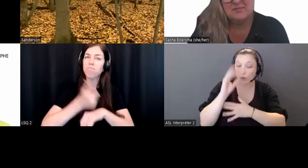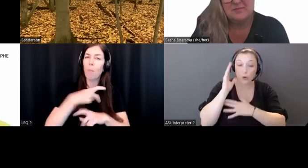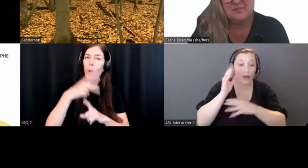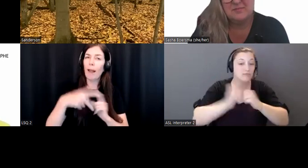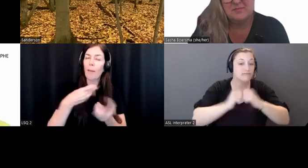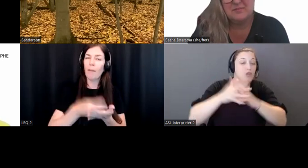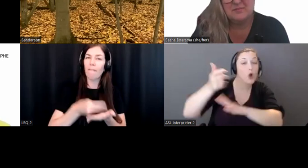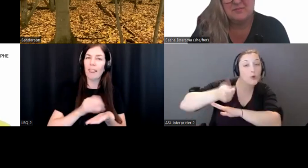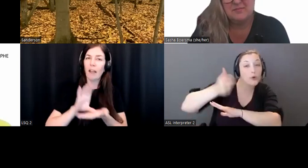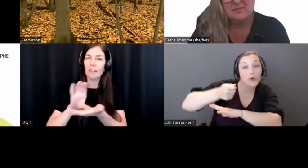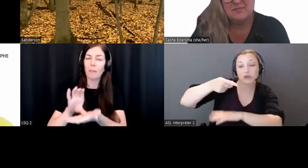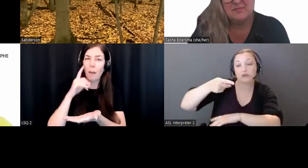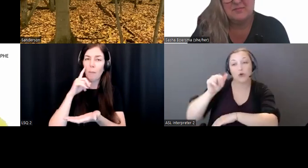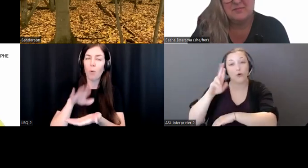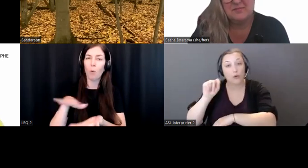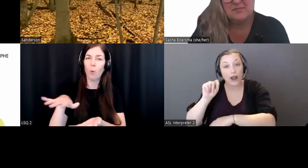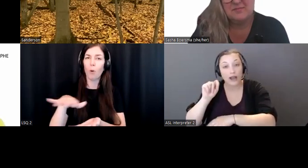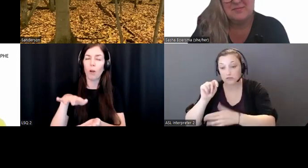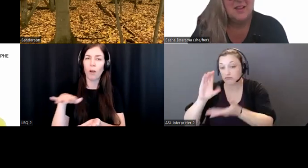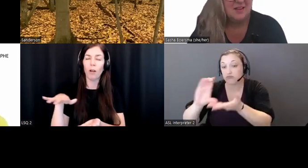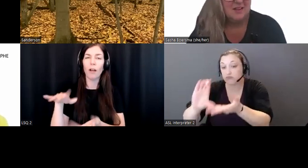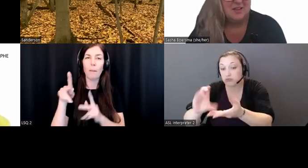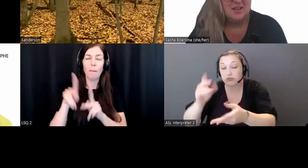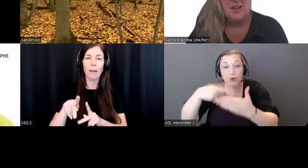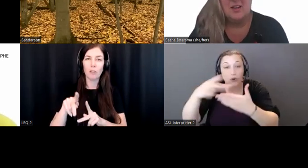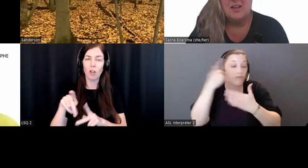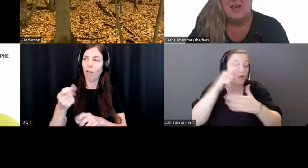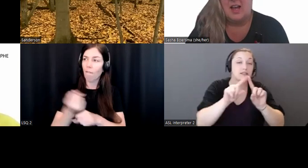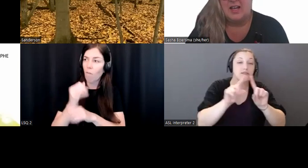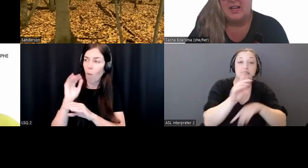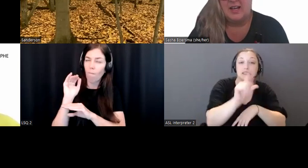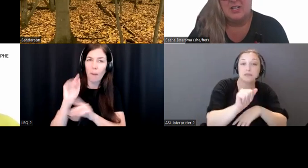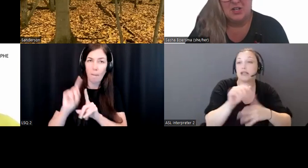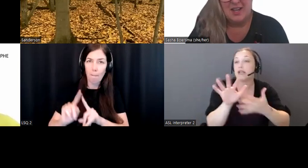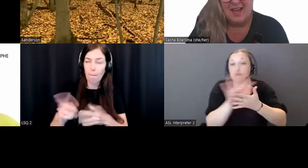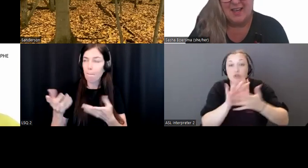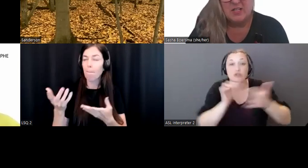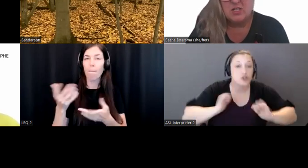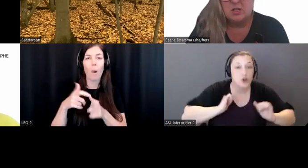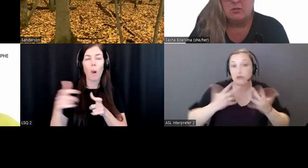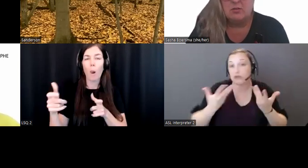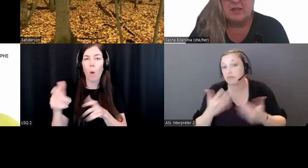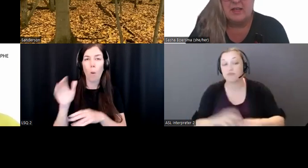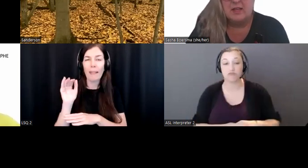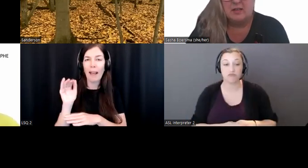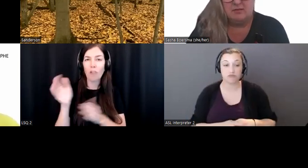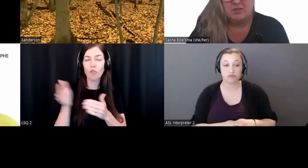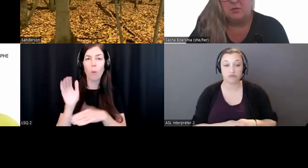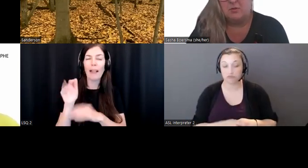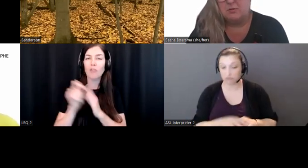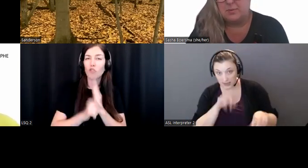documentaries, series or features? Sasha, can you answer that? I sure can. So the